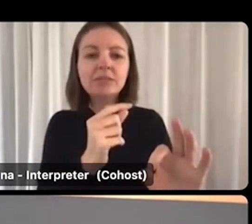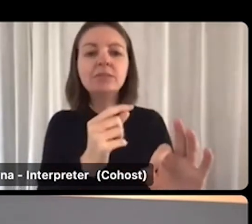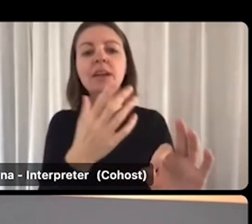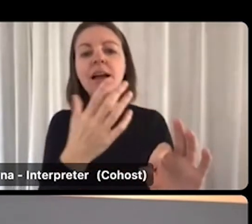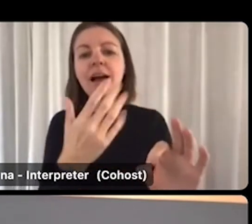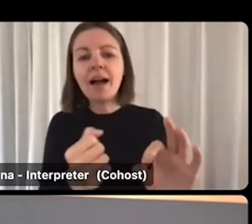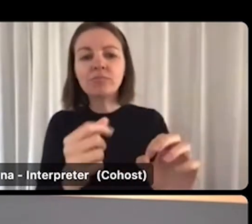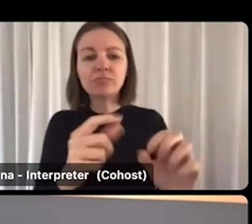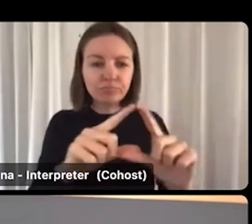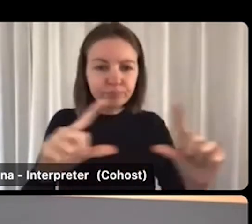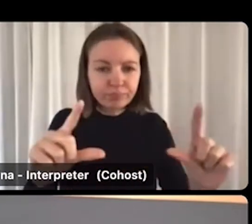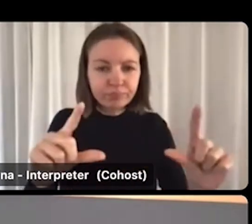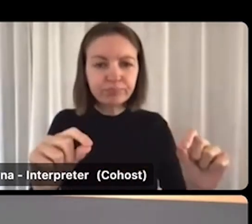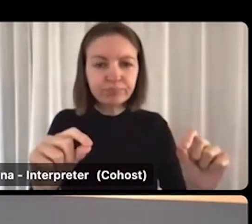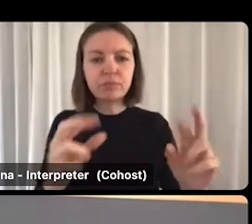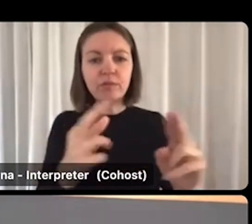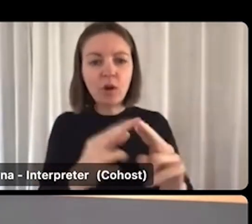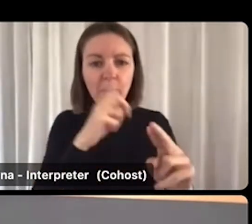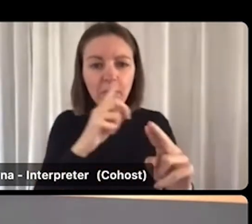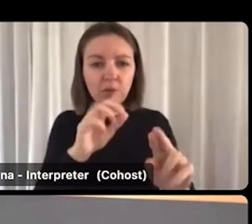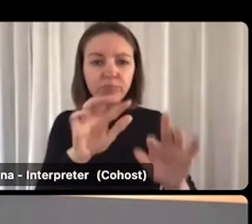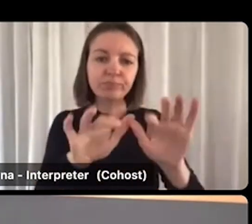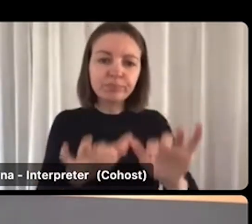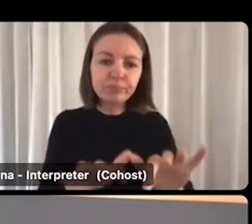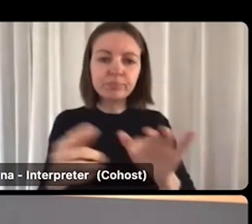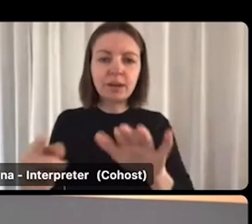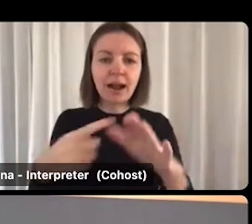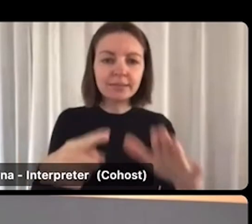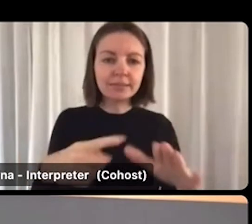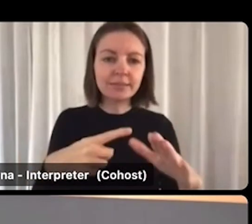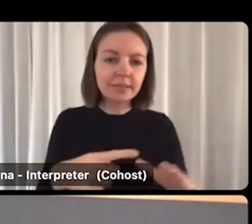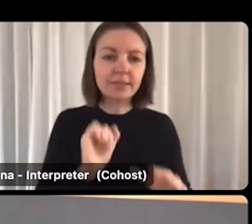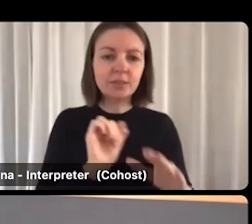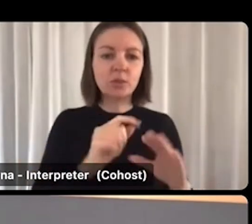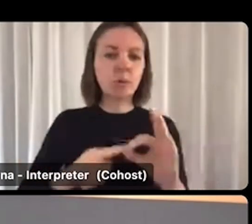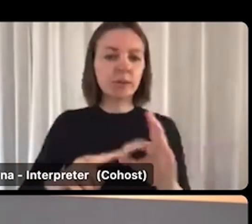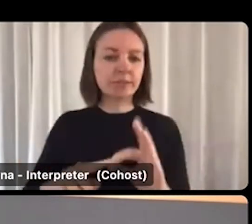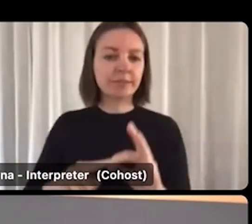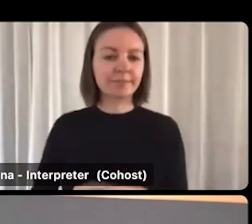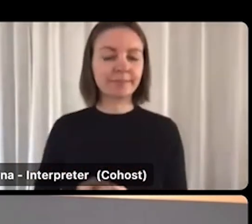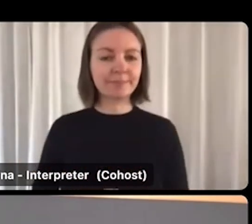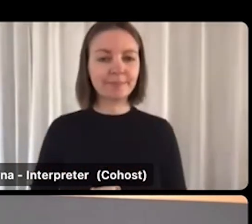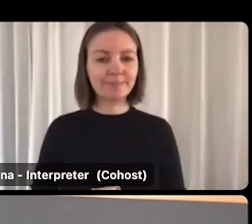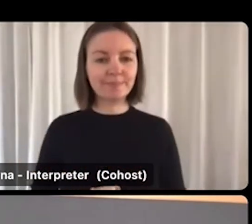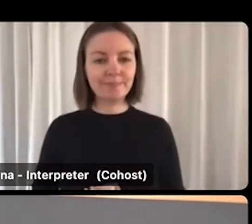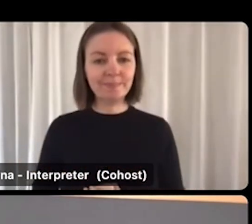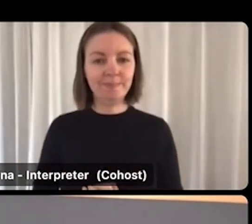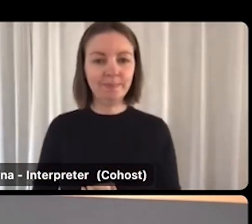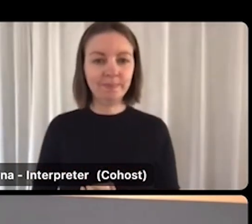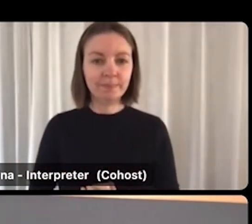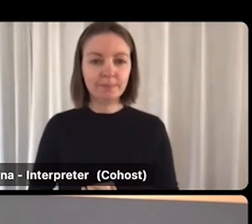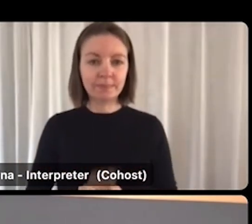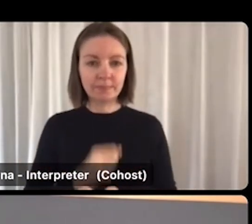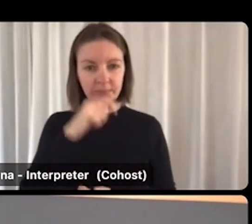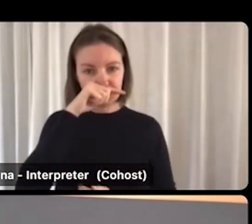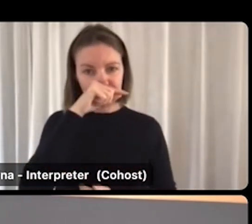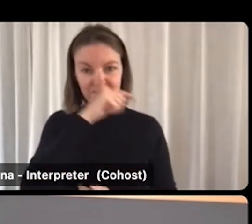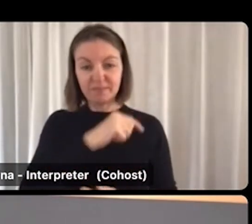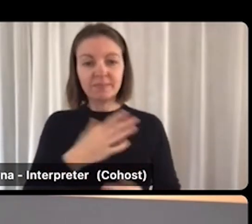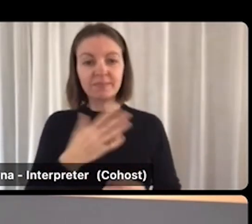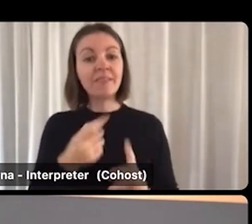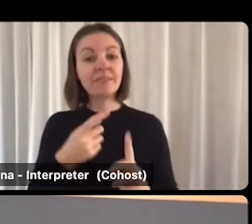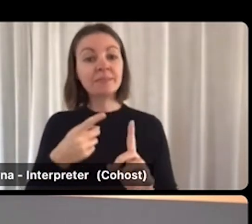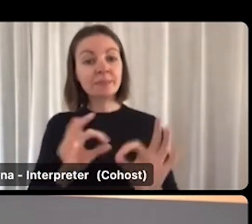that the candidates that are interested in your jobs are really interested in your jobs. Anna can use tools to